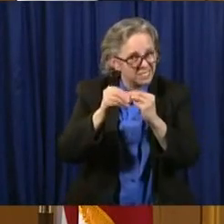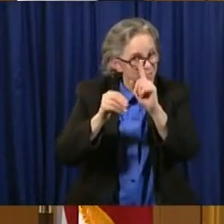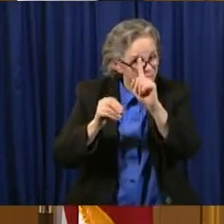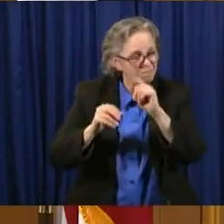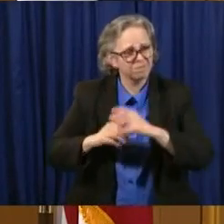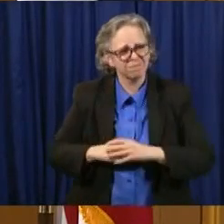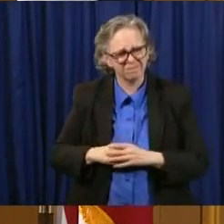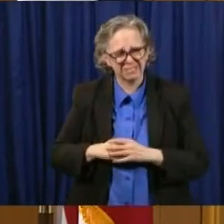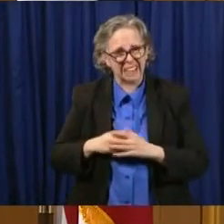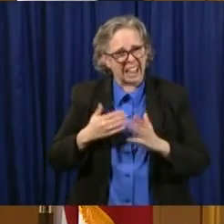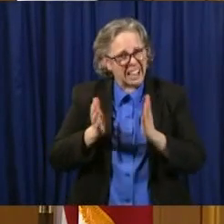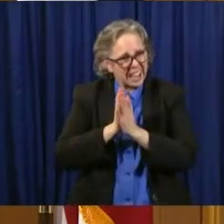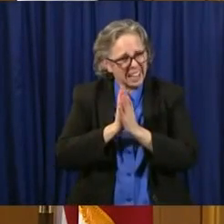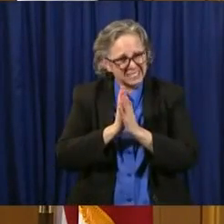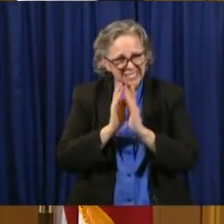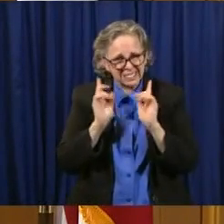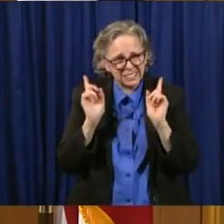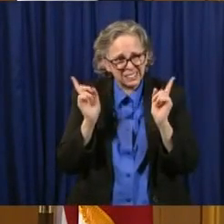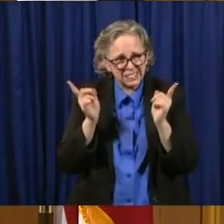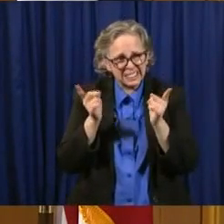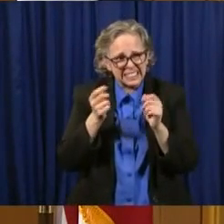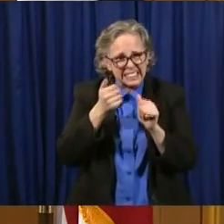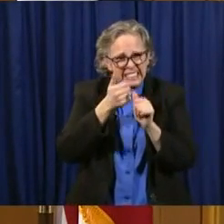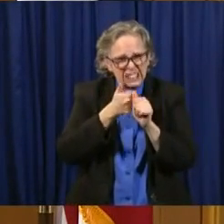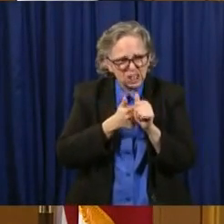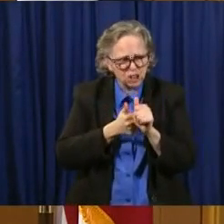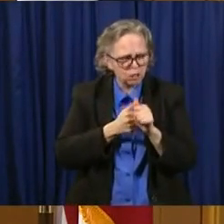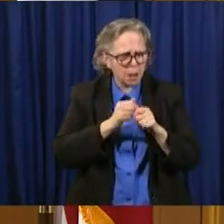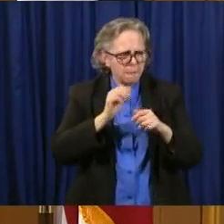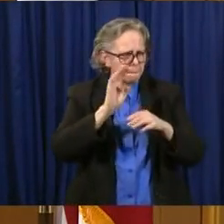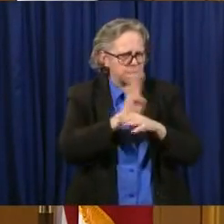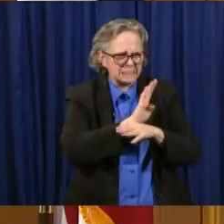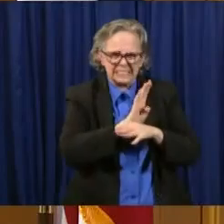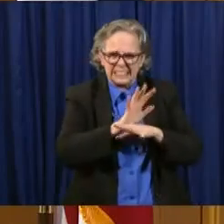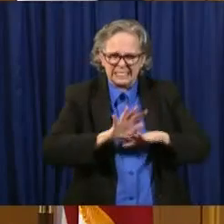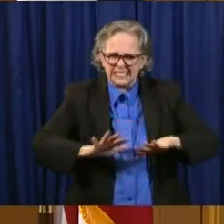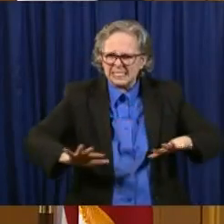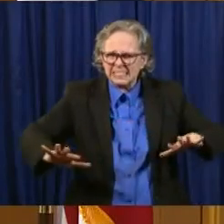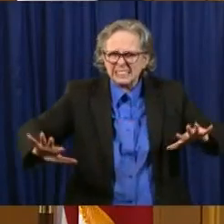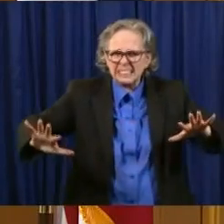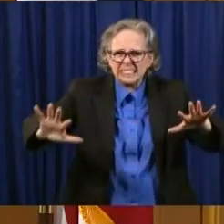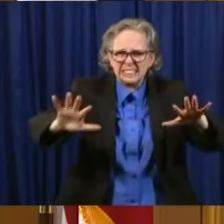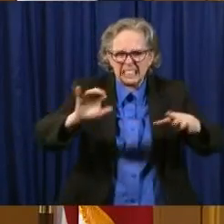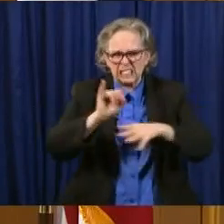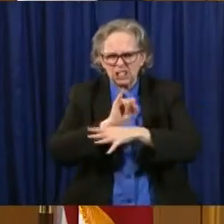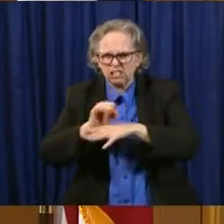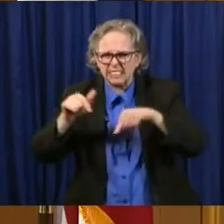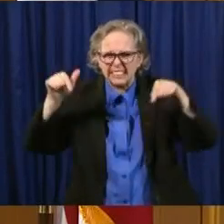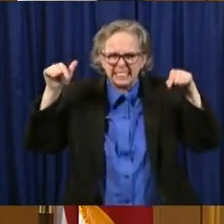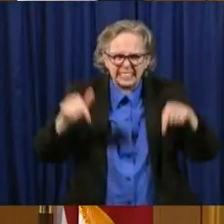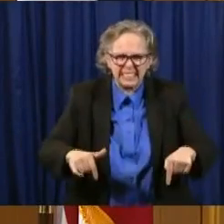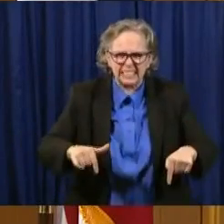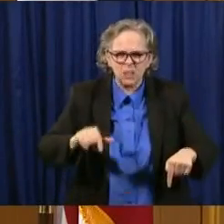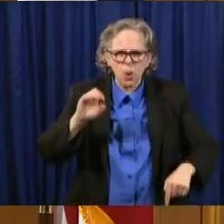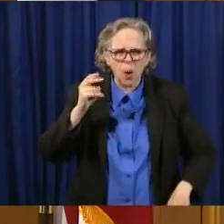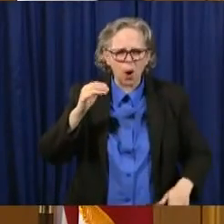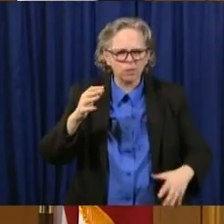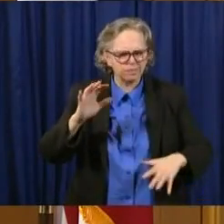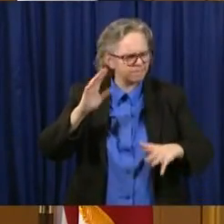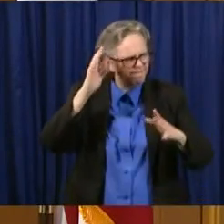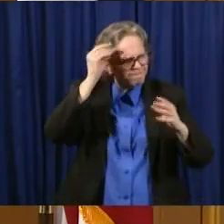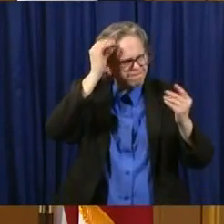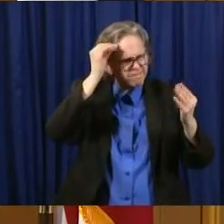each industry in the state, uh, to start putting their best protocol together, their plans,